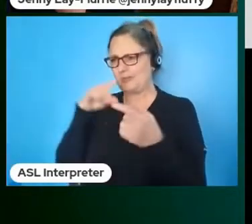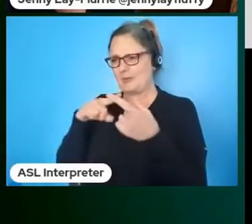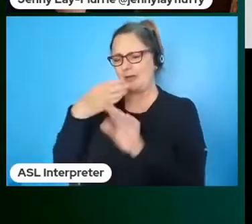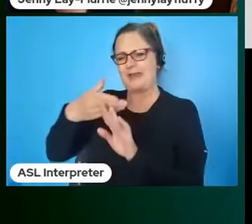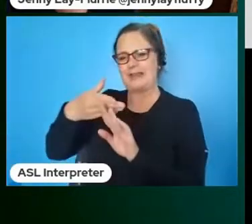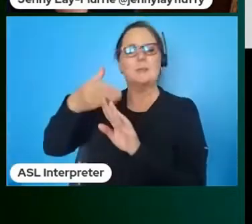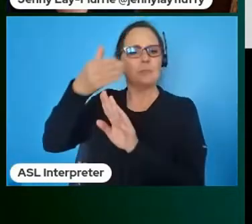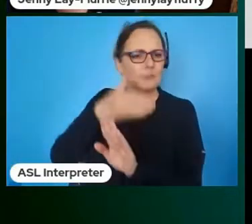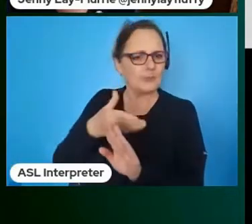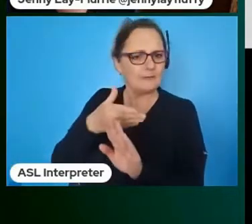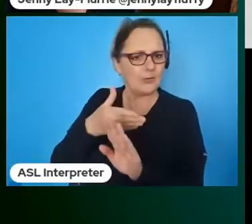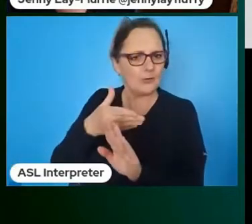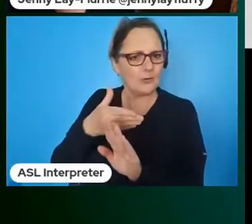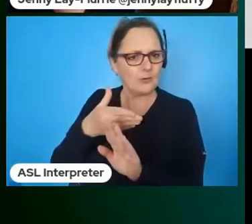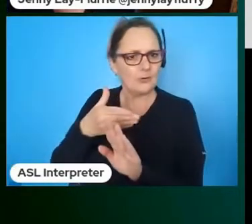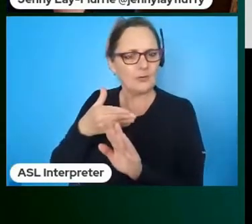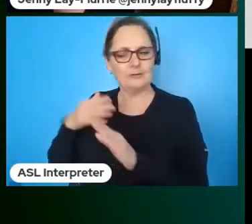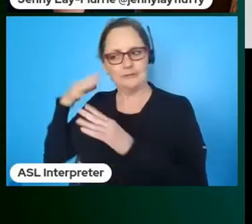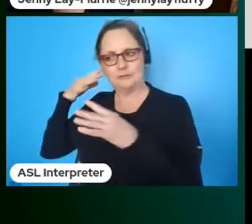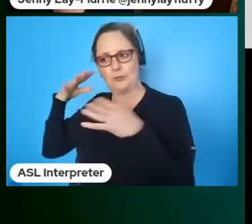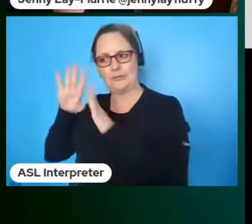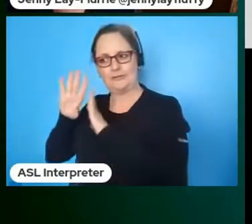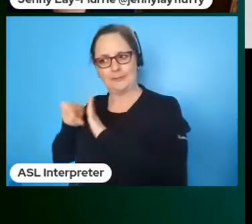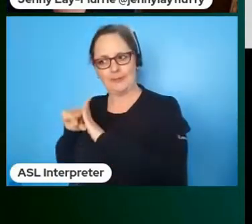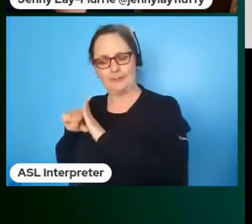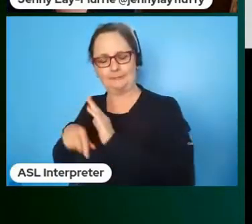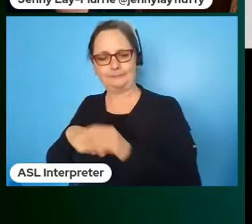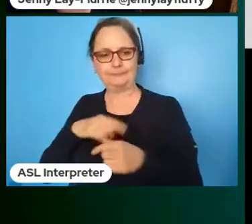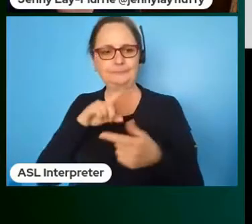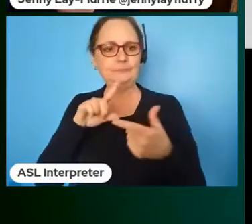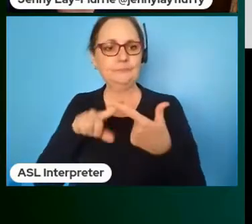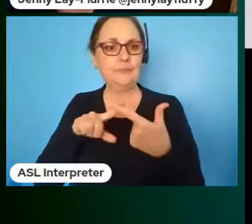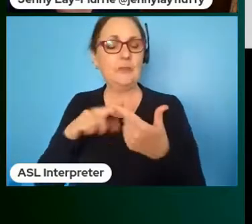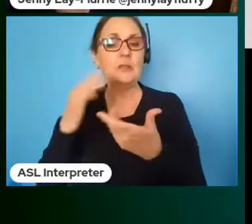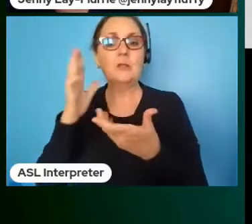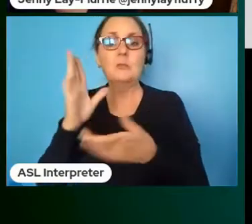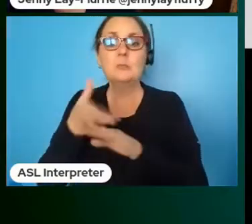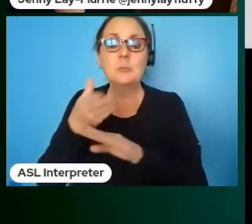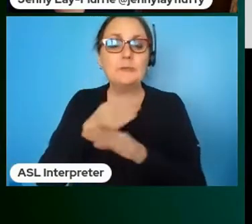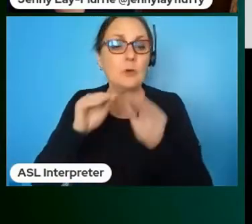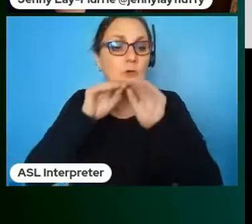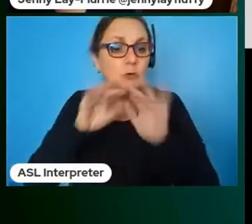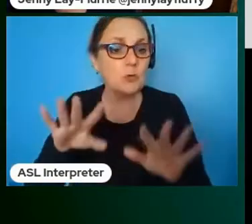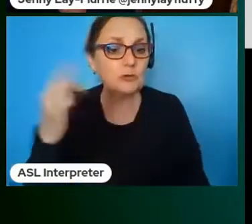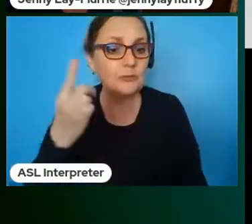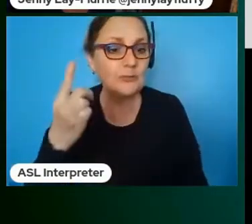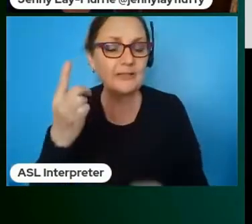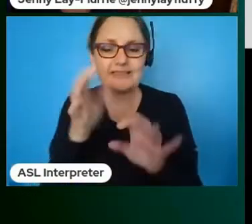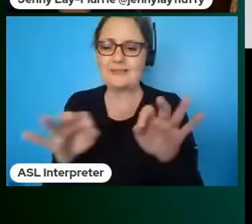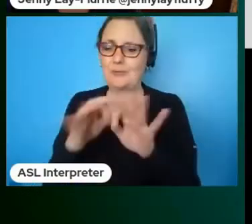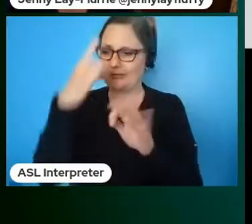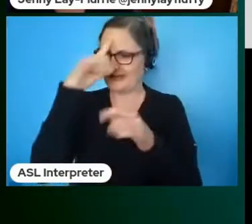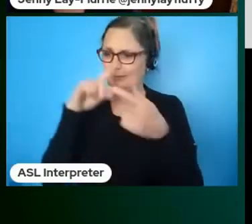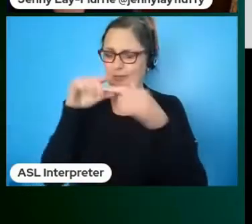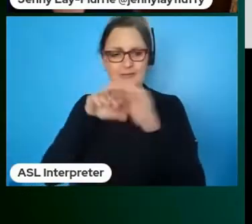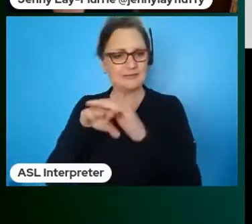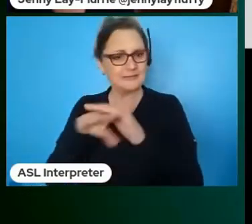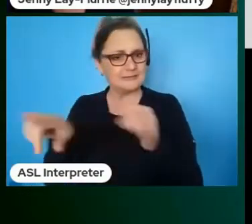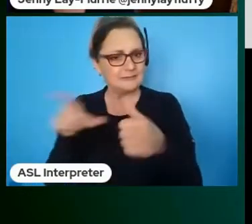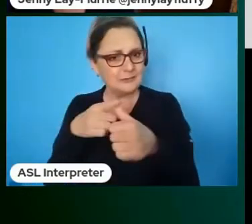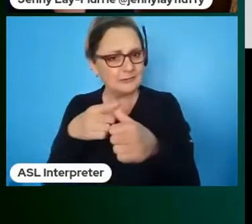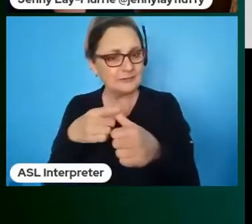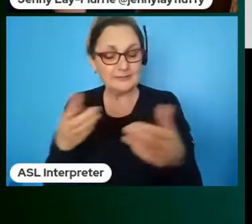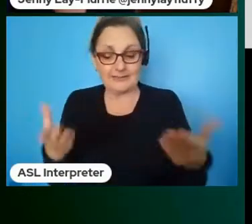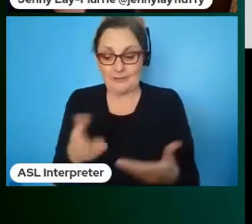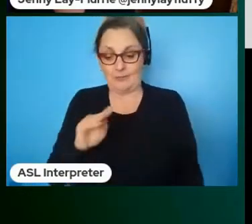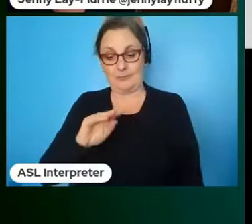actually uh launch something now the good news here is that we as microsoft have been in this gig for quite